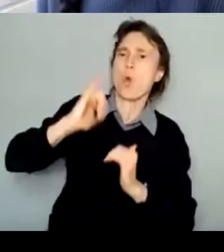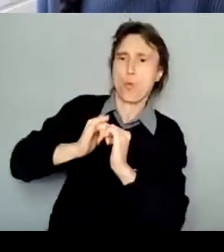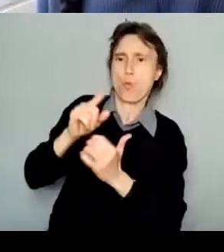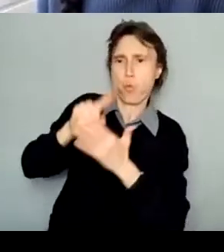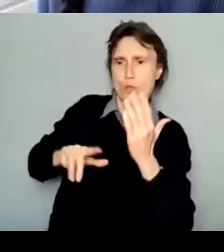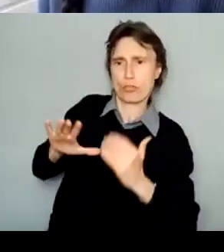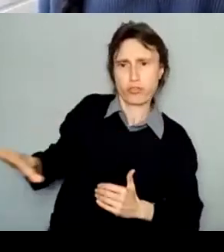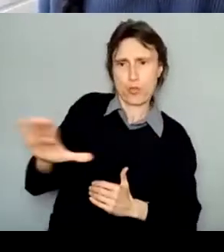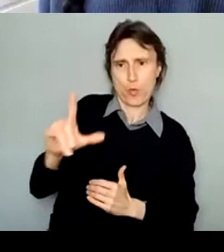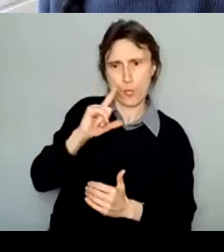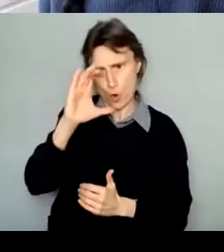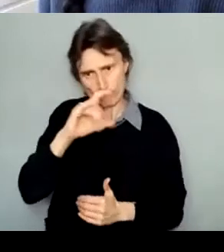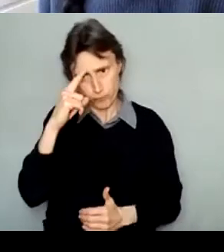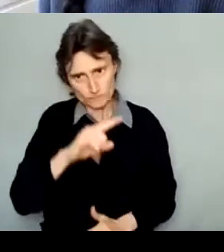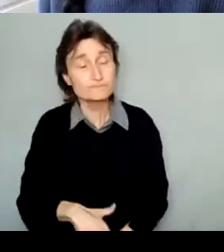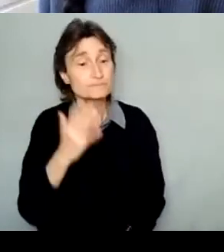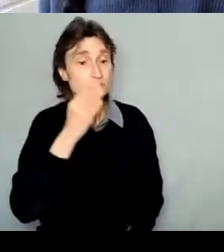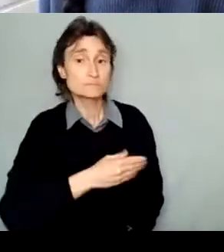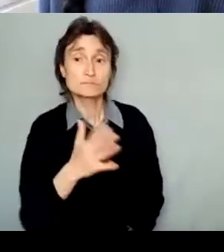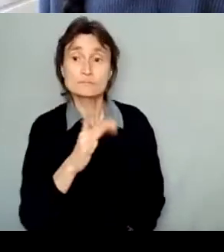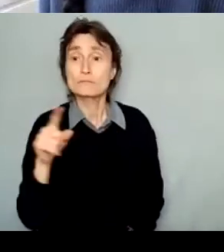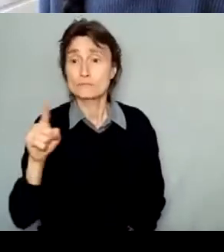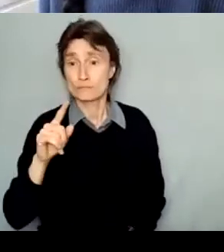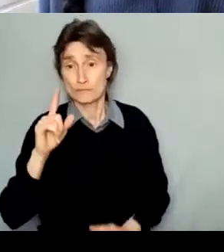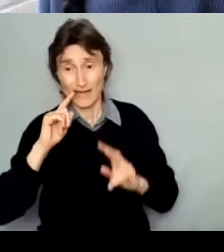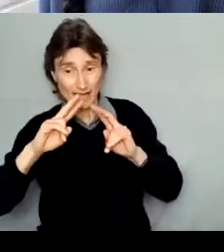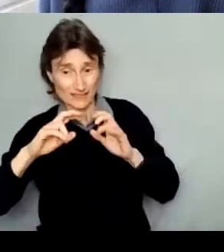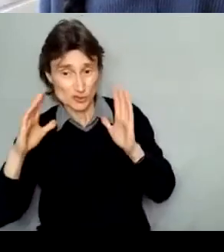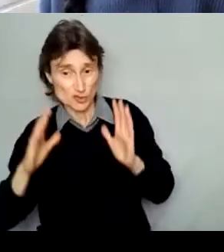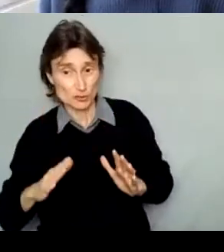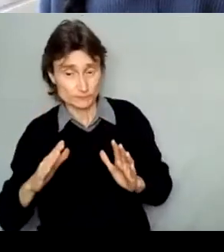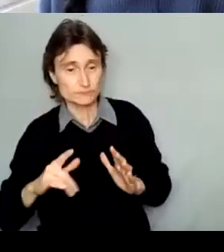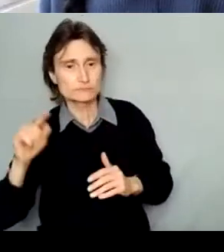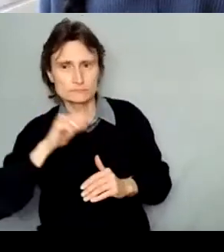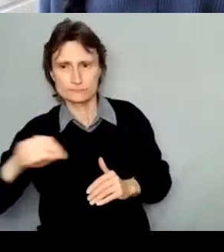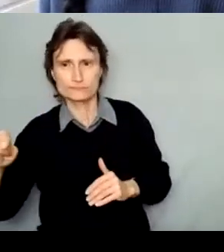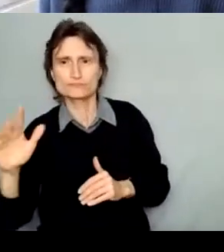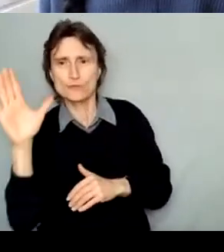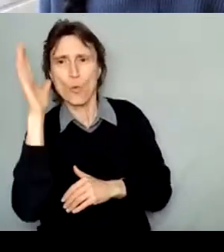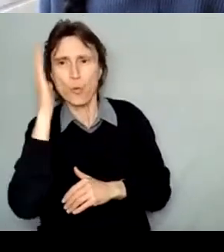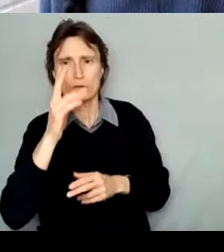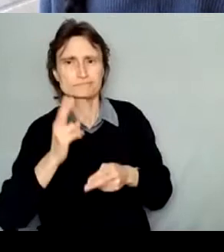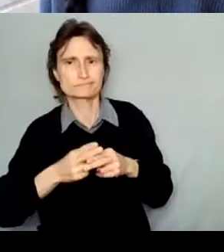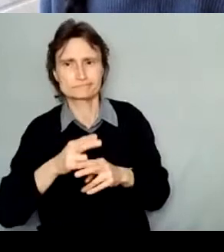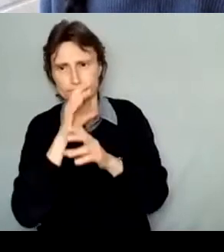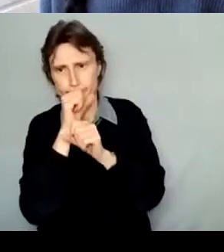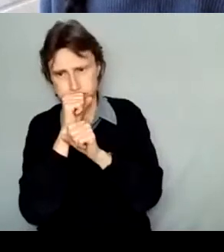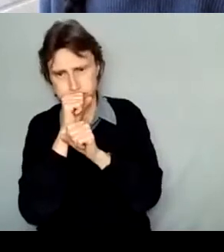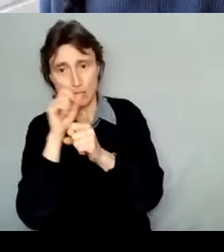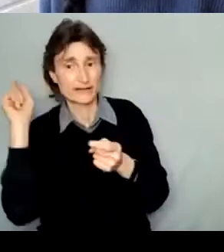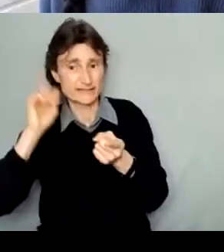Assessors are kept confidential and anonymous until next year, when a full list of assessors is posted as part of our annual report.